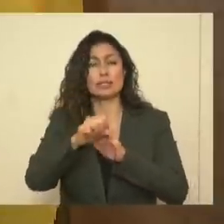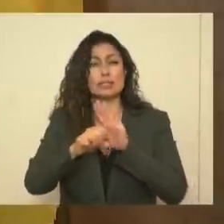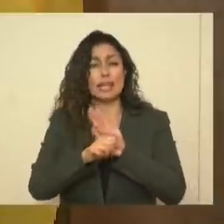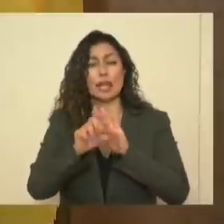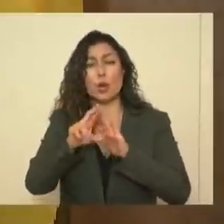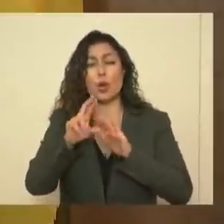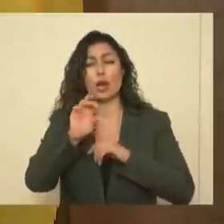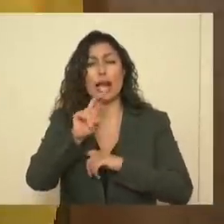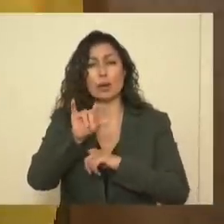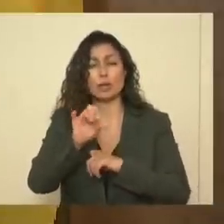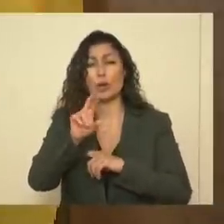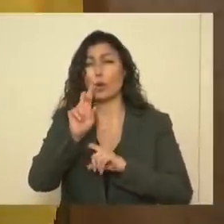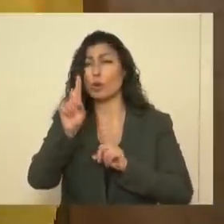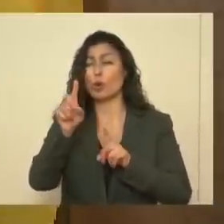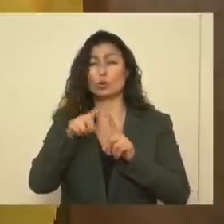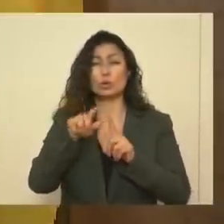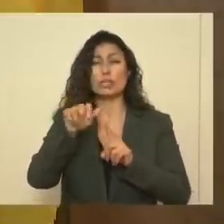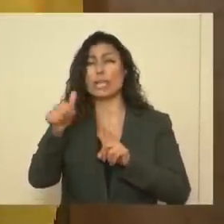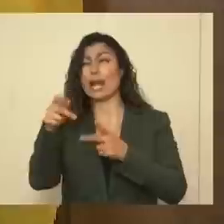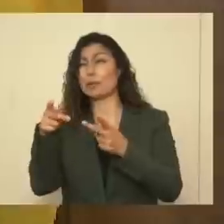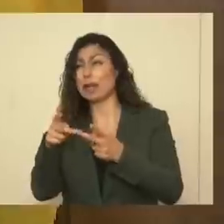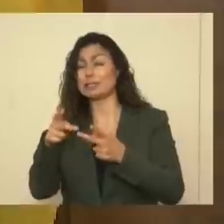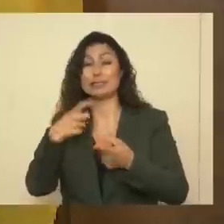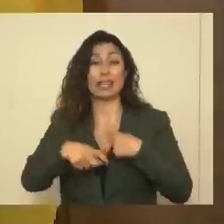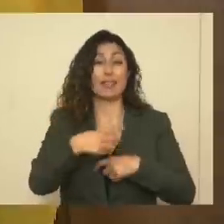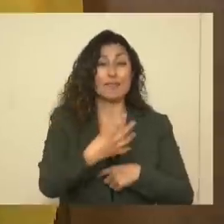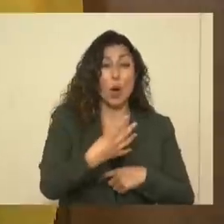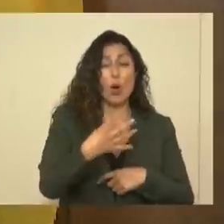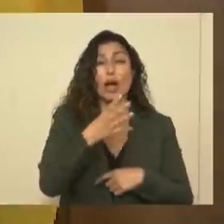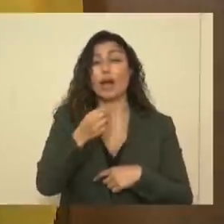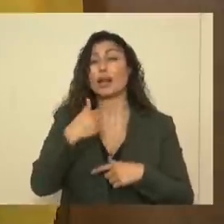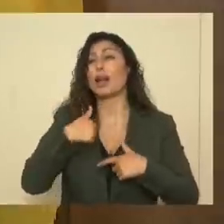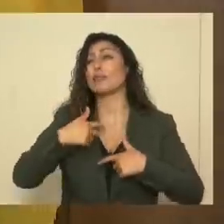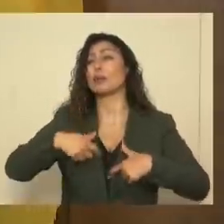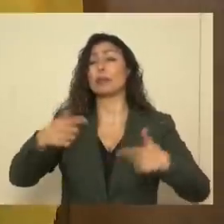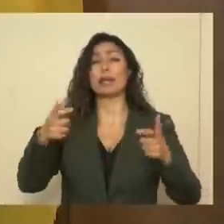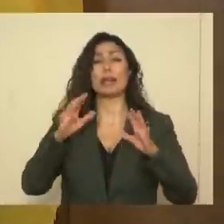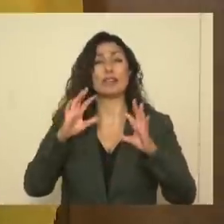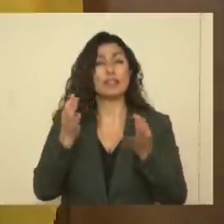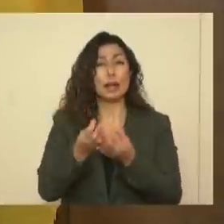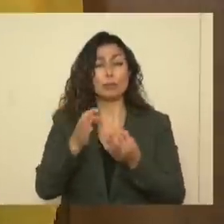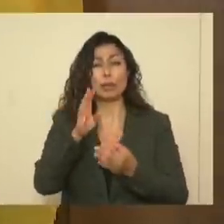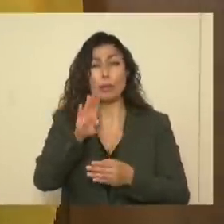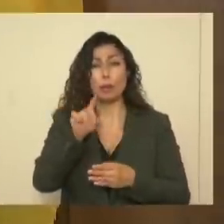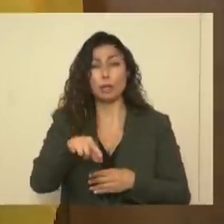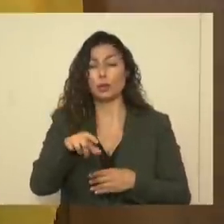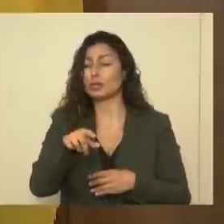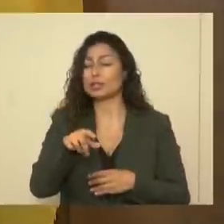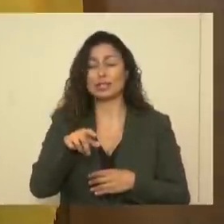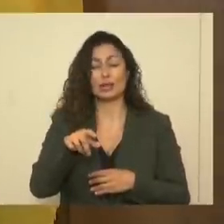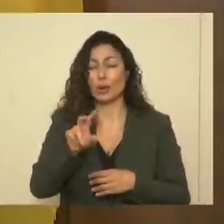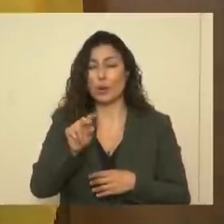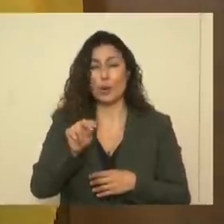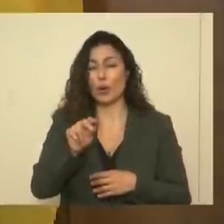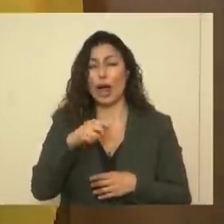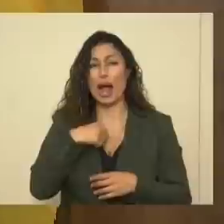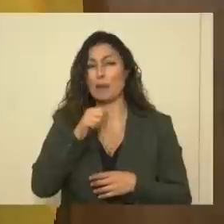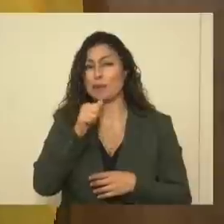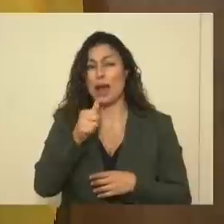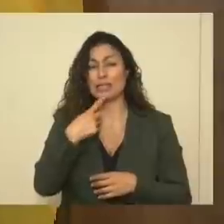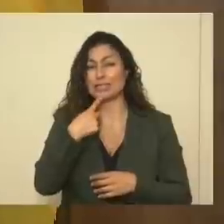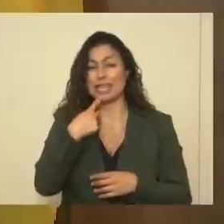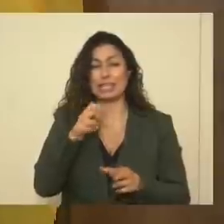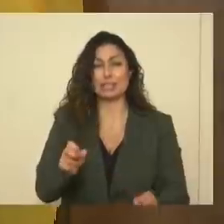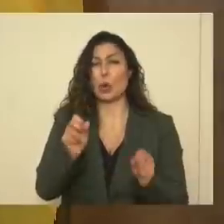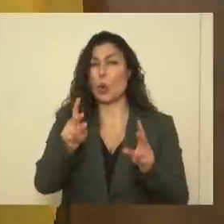borders and to go to ten places instead of four and to have a family backyard barbecue. These are not invitations. It's still unsafe out